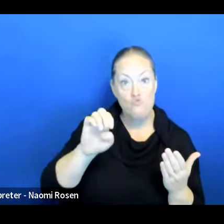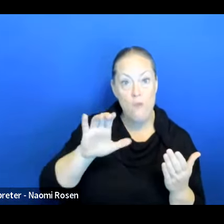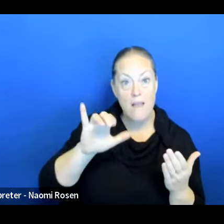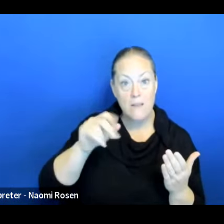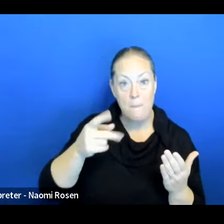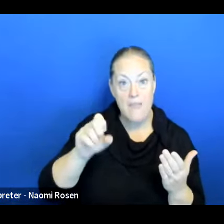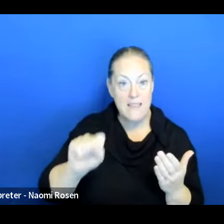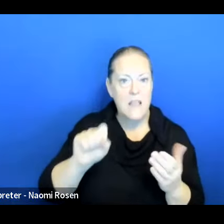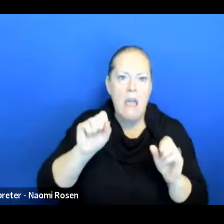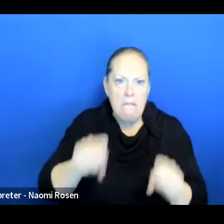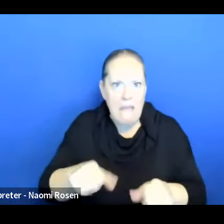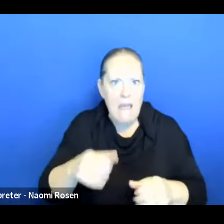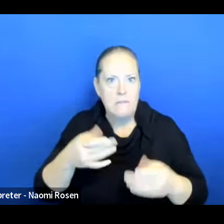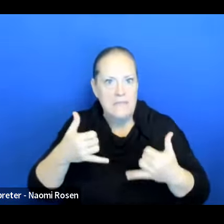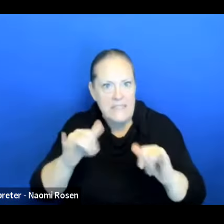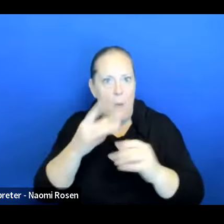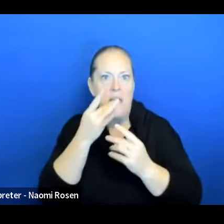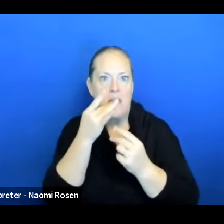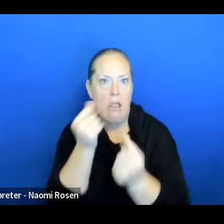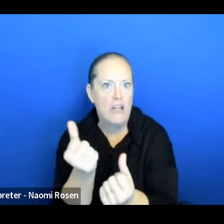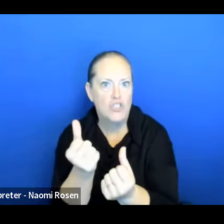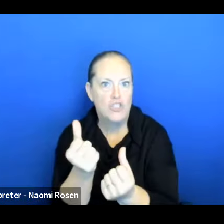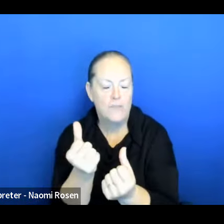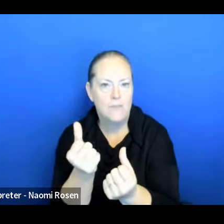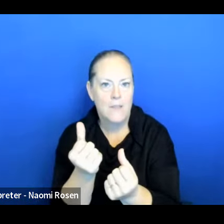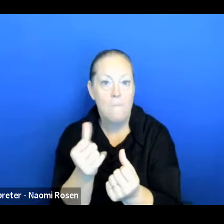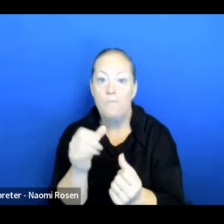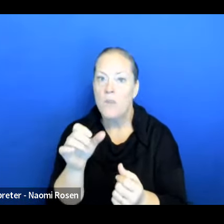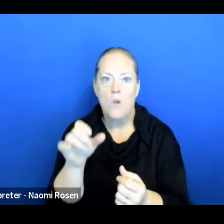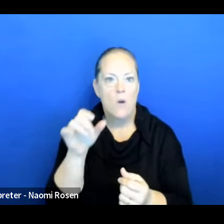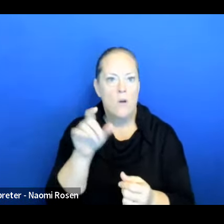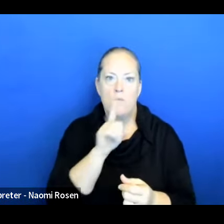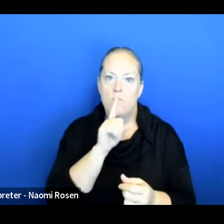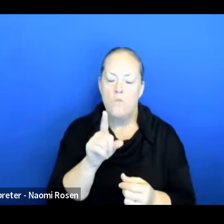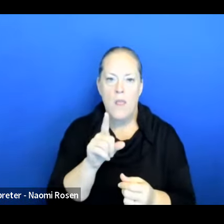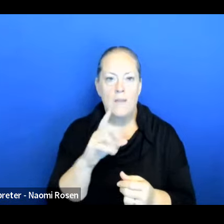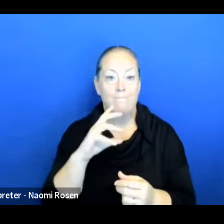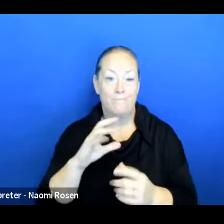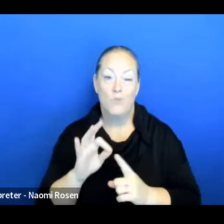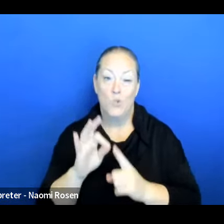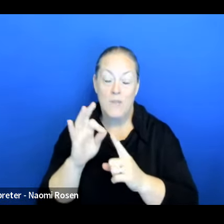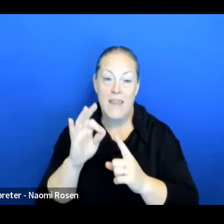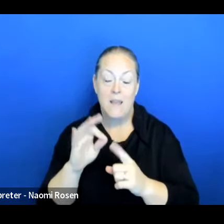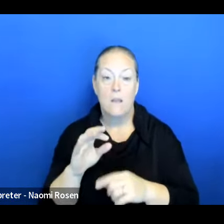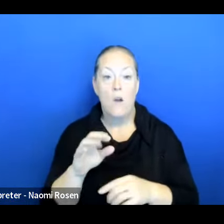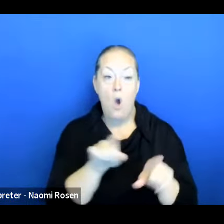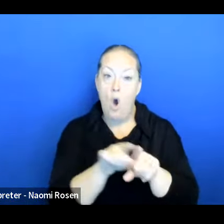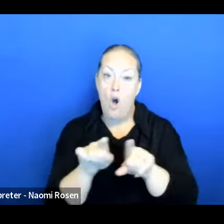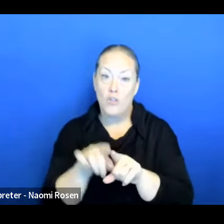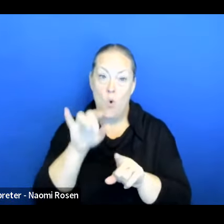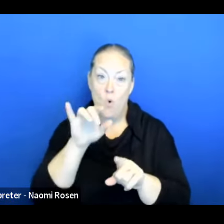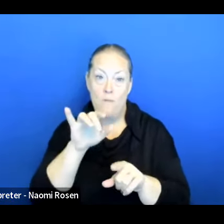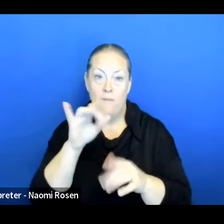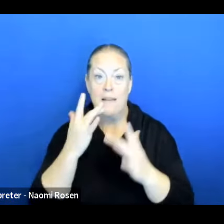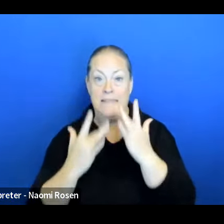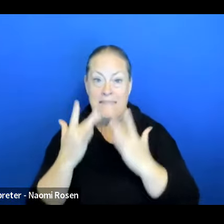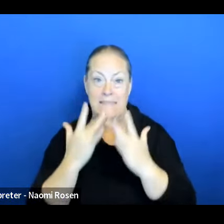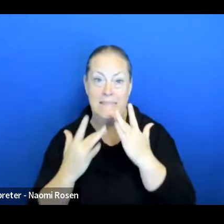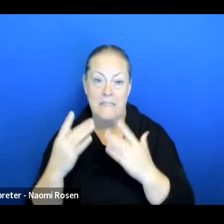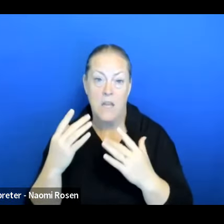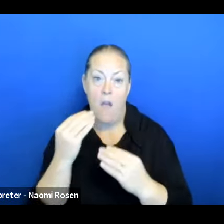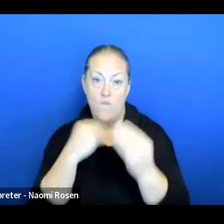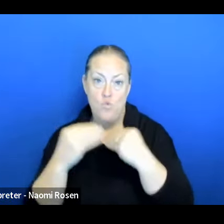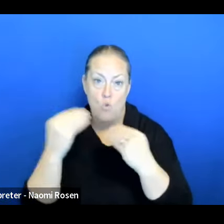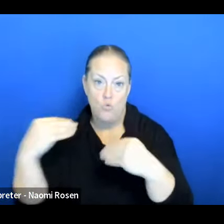Right. Yeah. So that was, it was a lot, it was a very enlightening. Um, and then the lack of grocery stores, I think it's something that I heard across all the